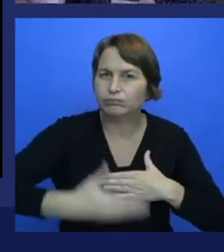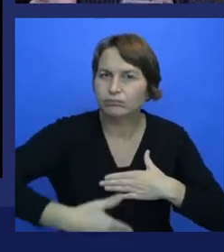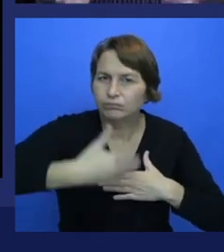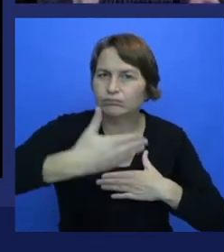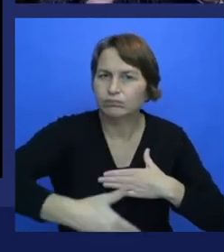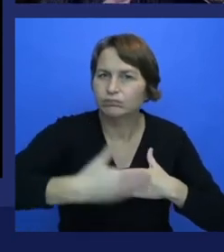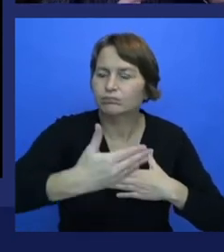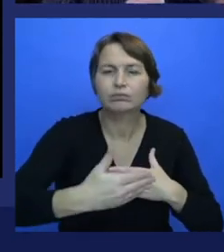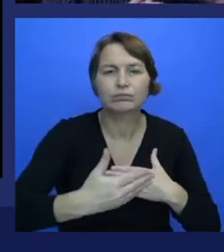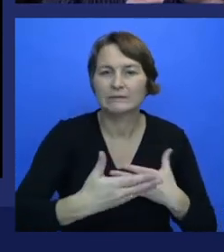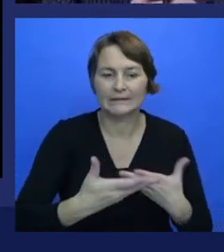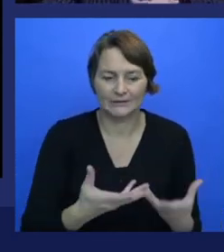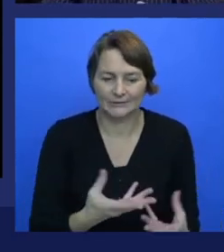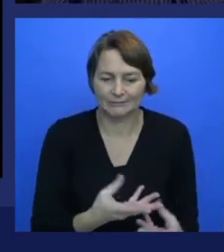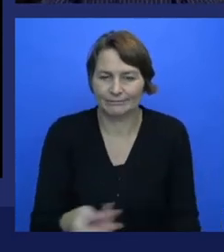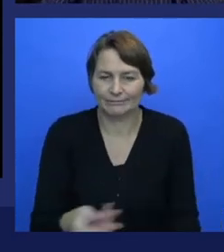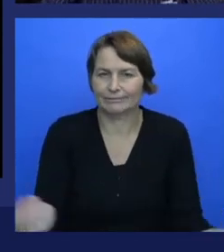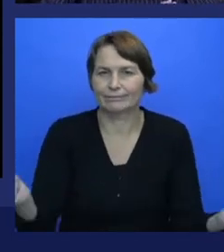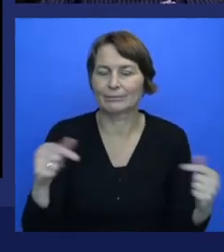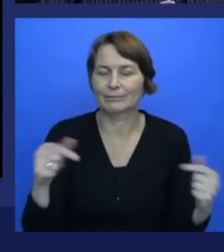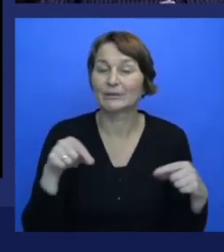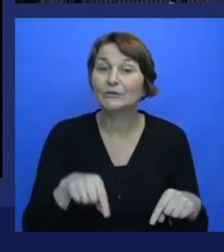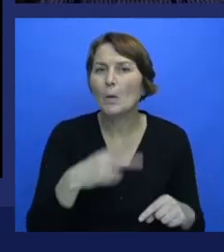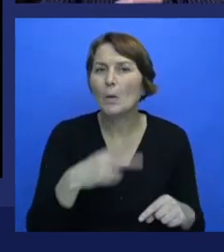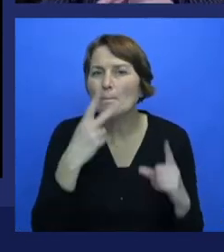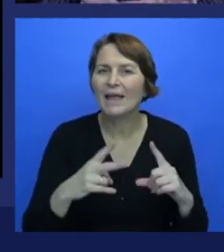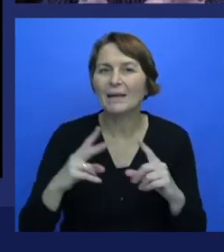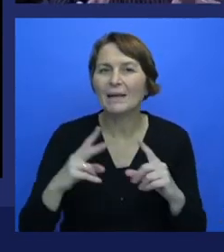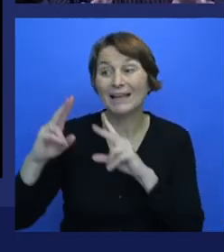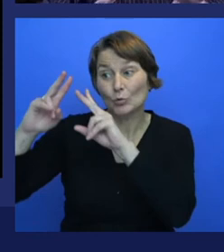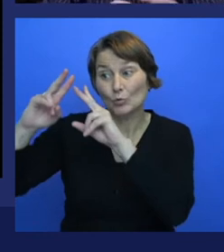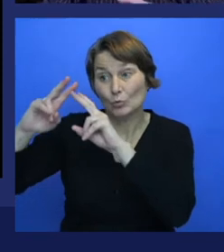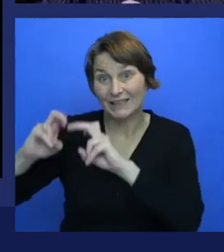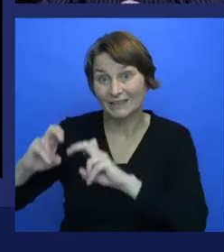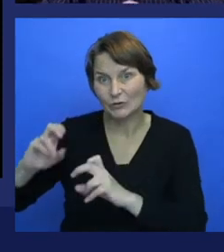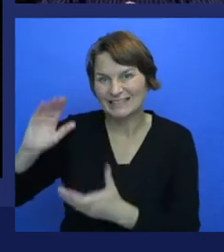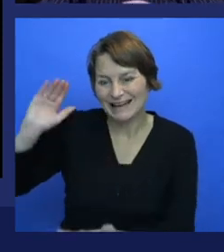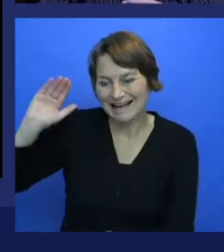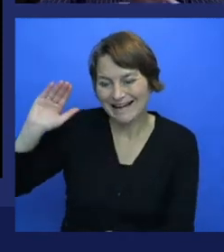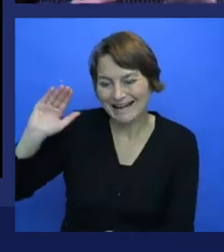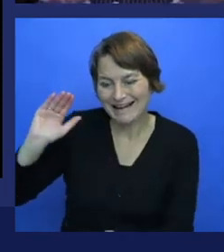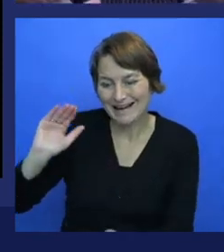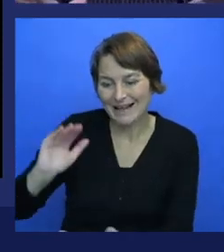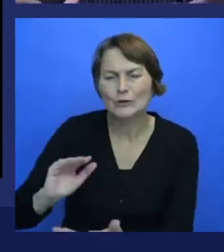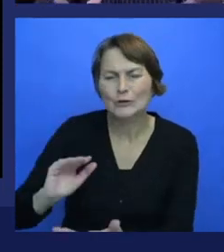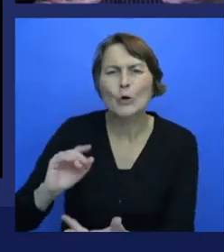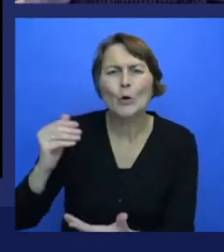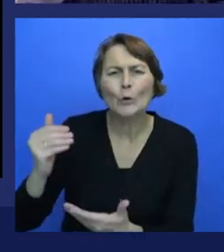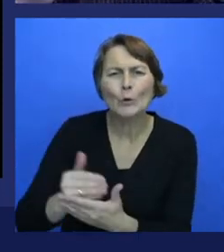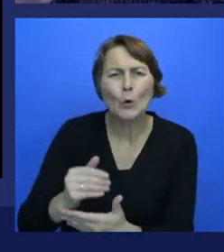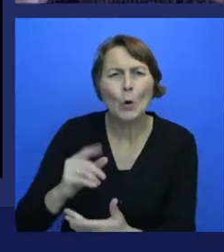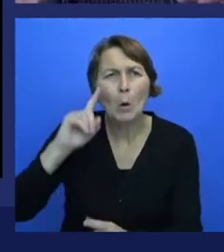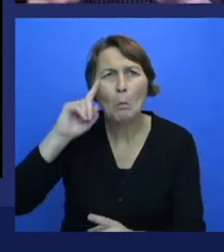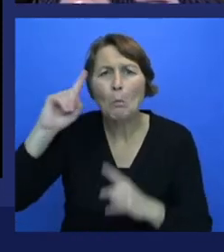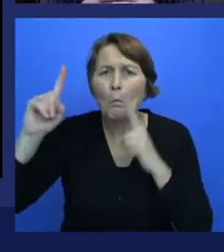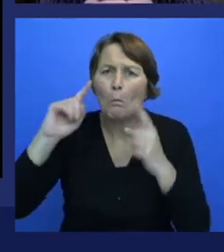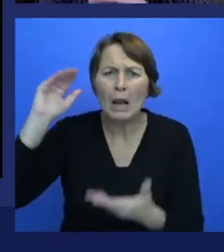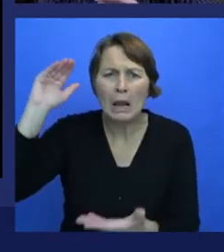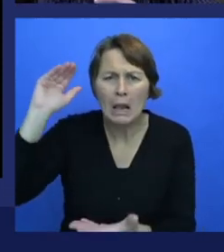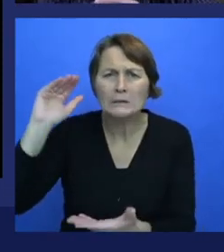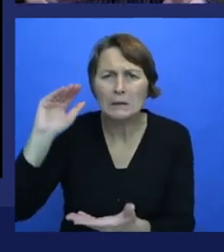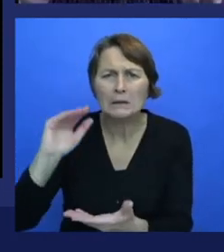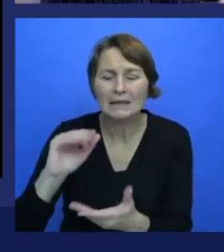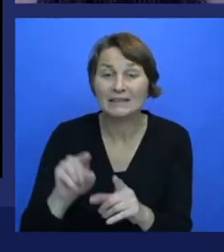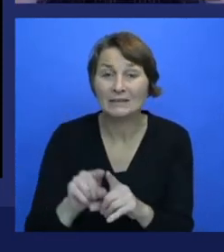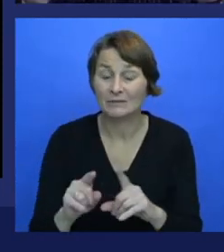energy to do research may be diminishing somewhat. So that perhaps there's fewer new innovations. And notice, really, not a whole lot of